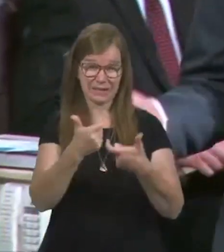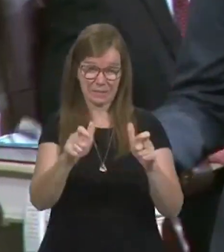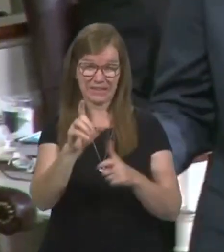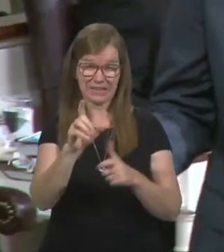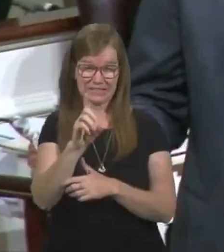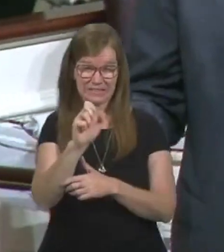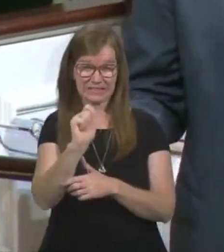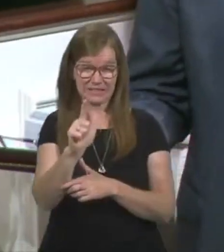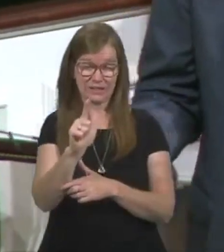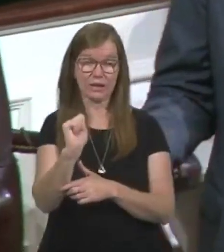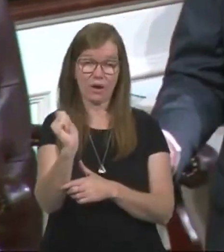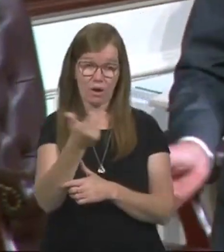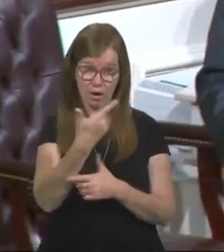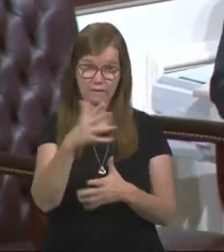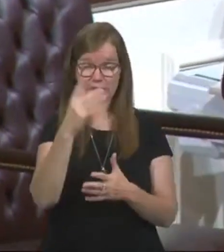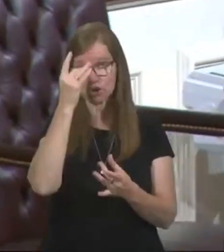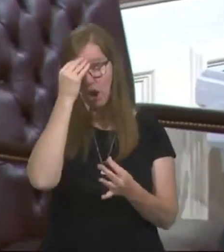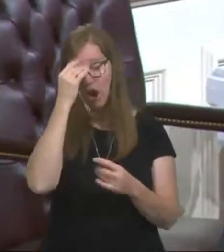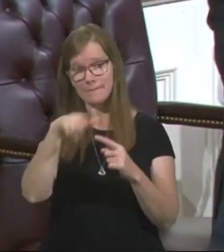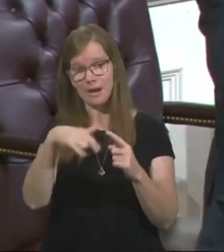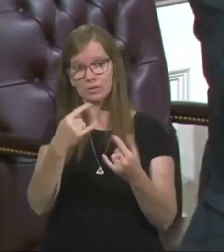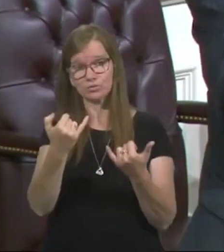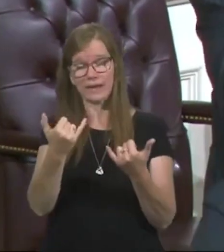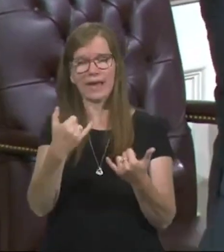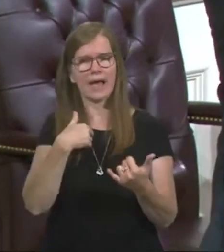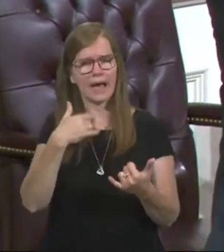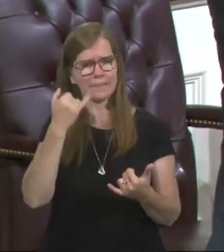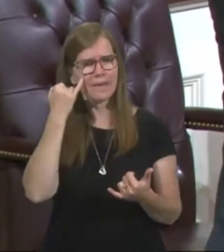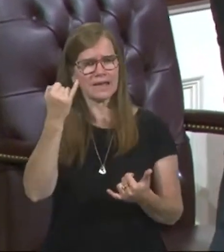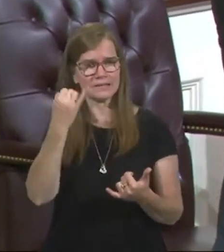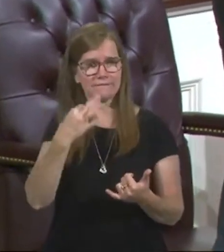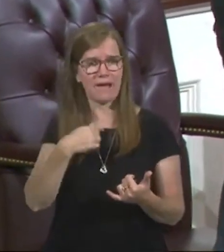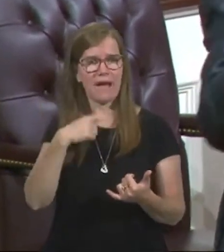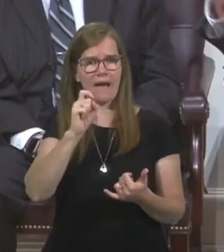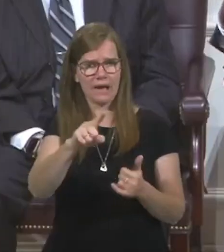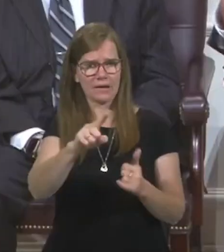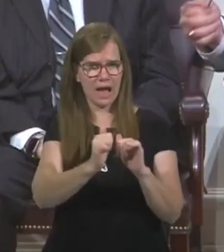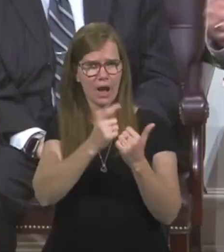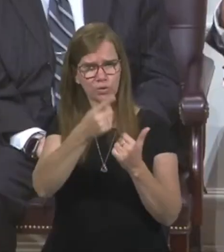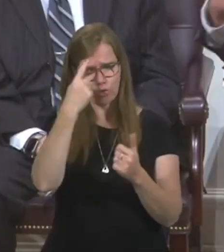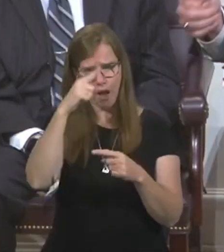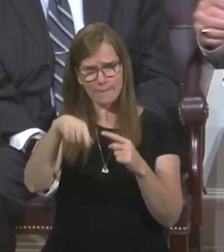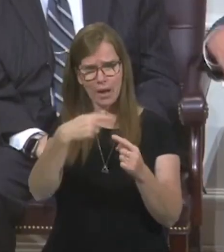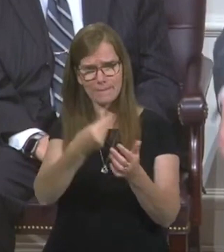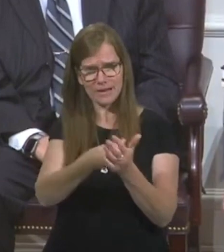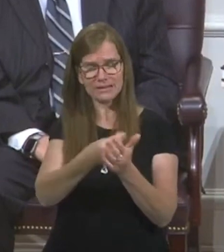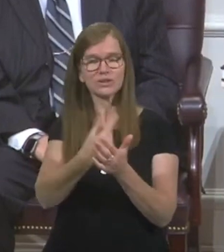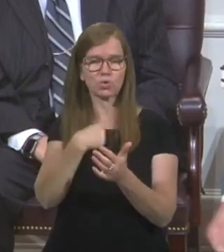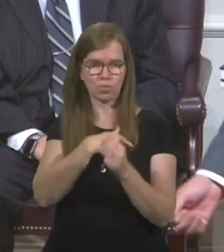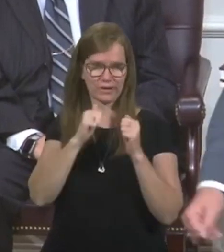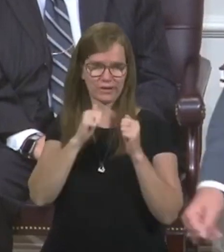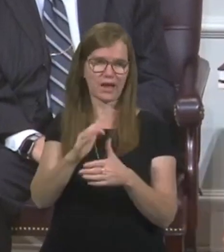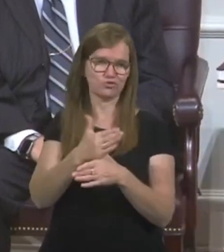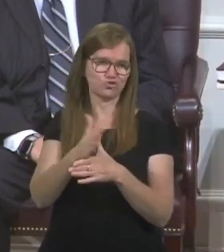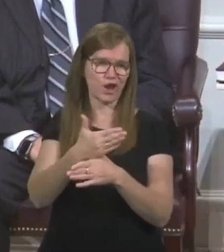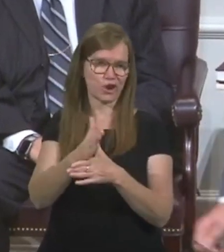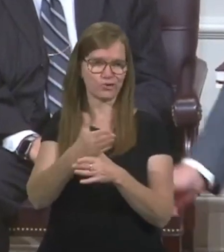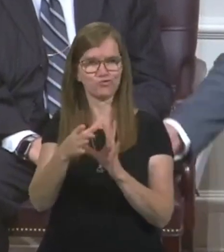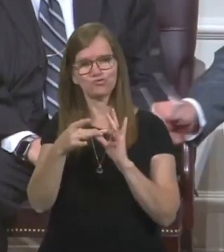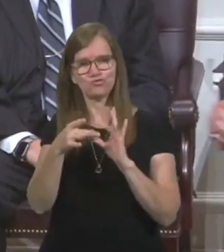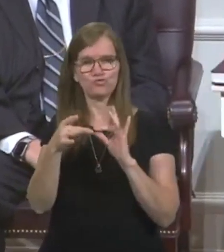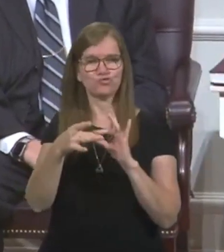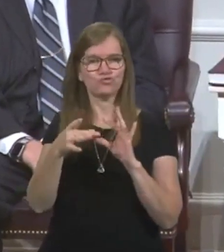We all have thought about it today. I imagine if I ask you how you thought about money and you ask me, we could exchange stories of how it happened.